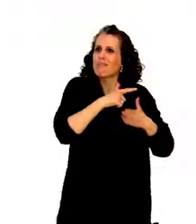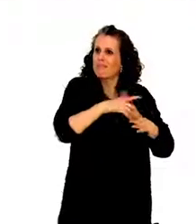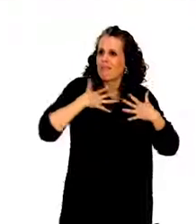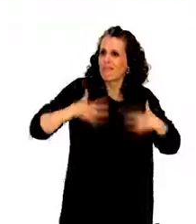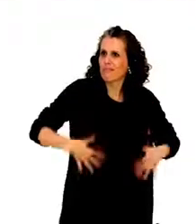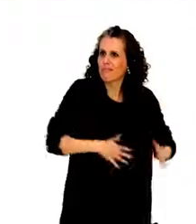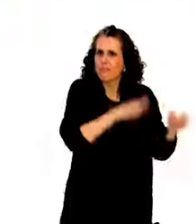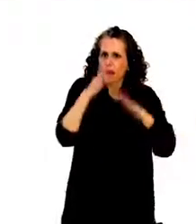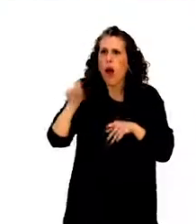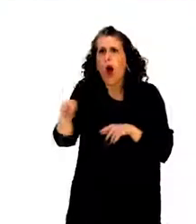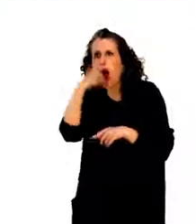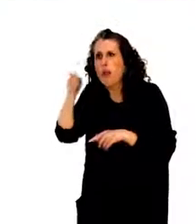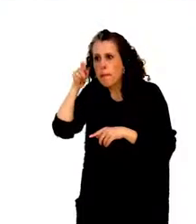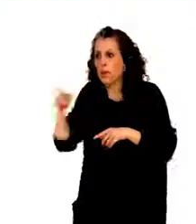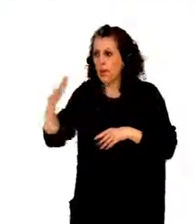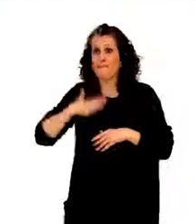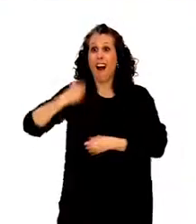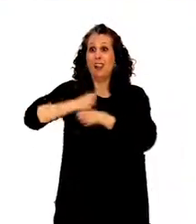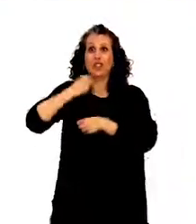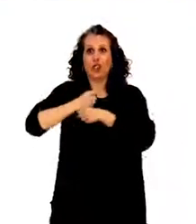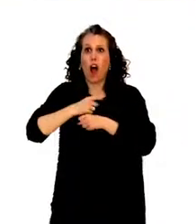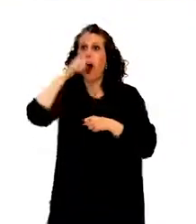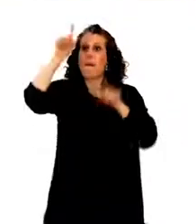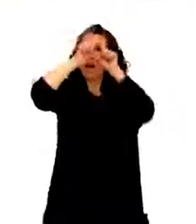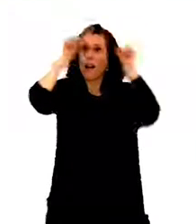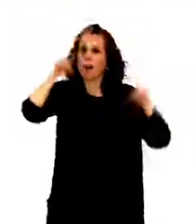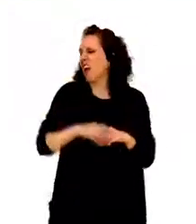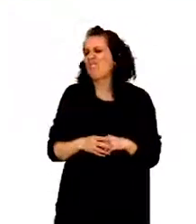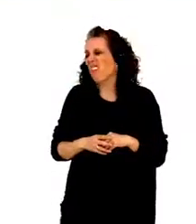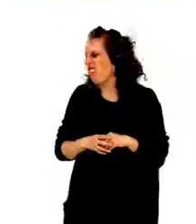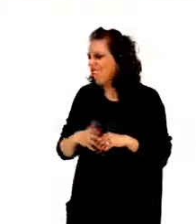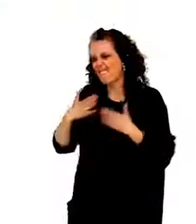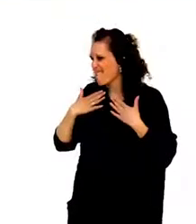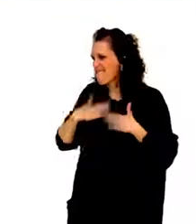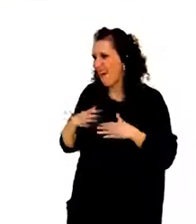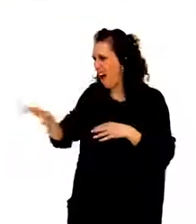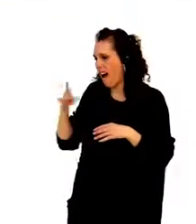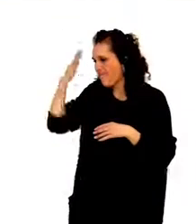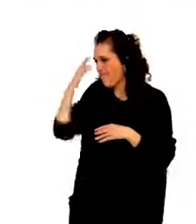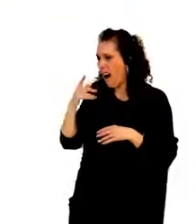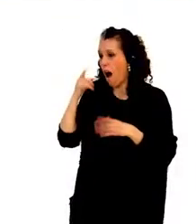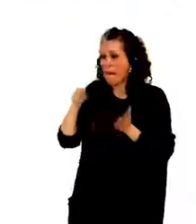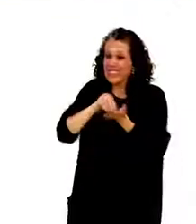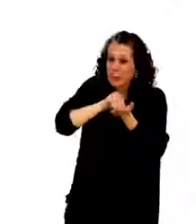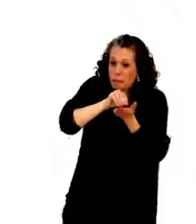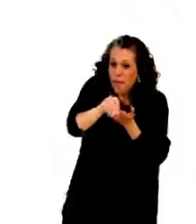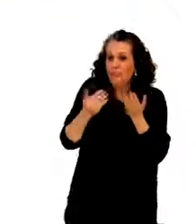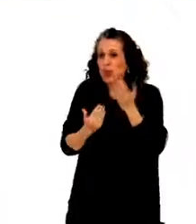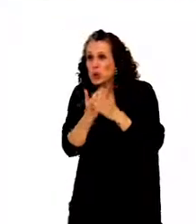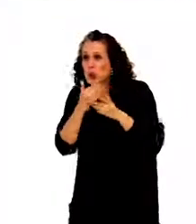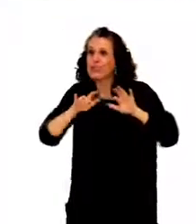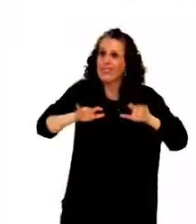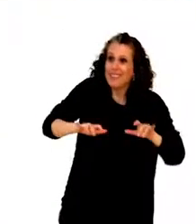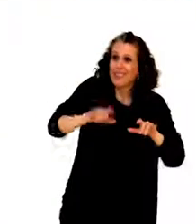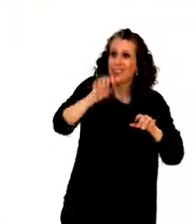job was denied because it would be too costly to use specialized software. That was one where there was quite a